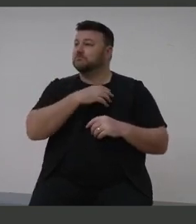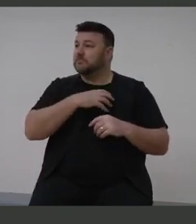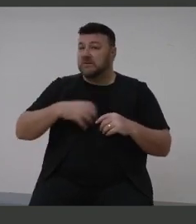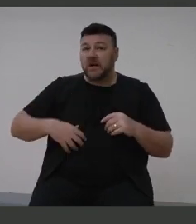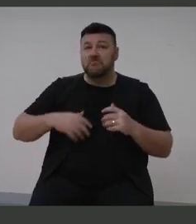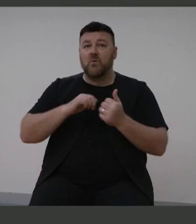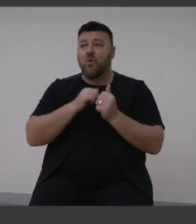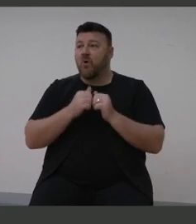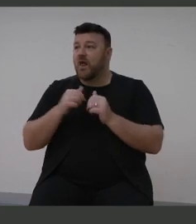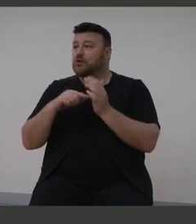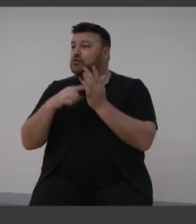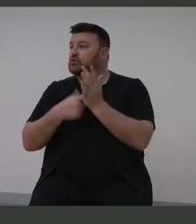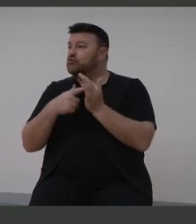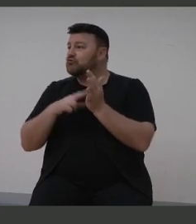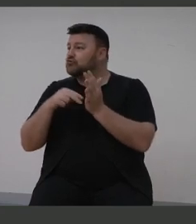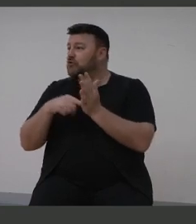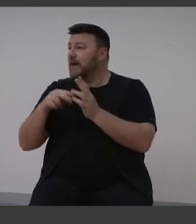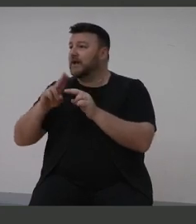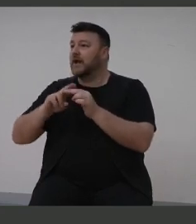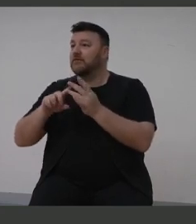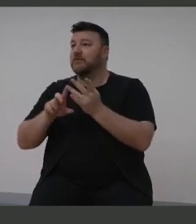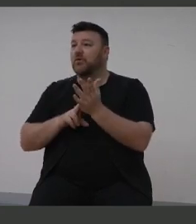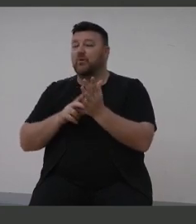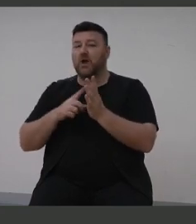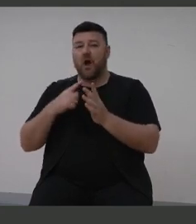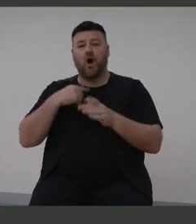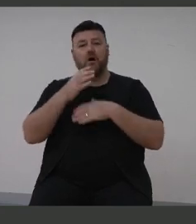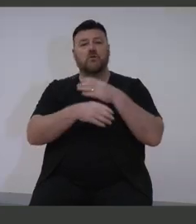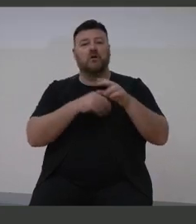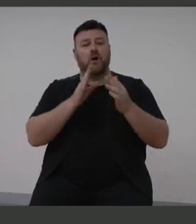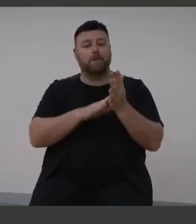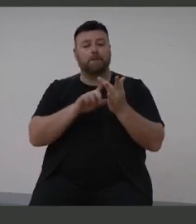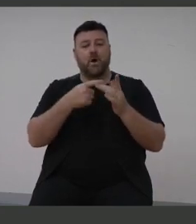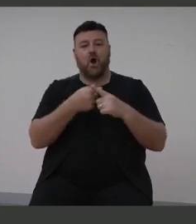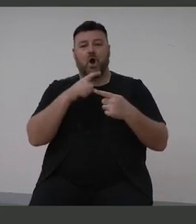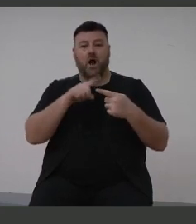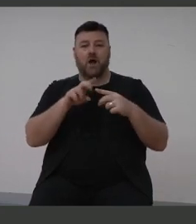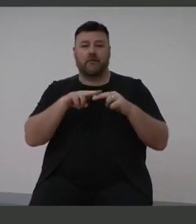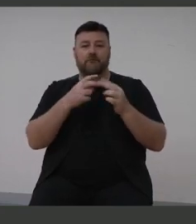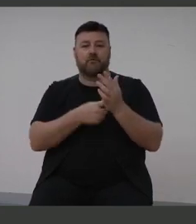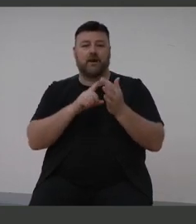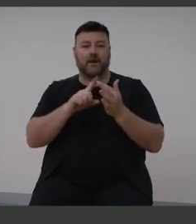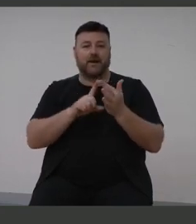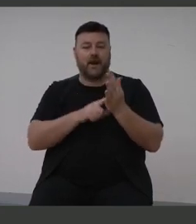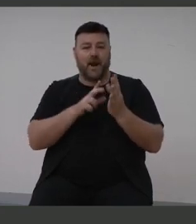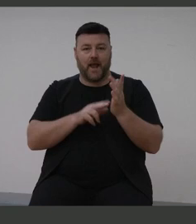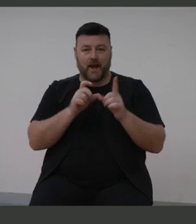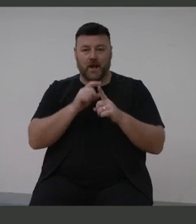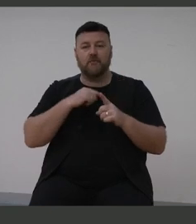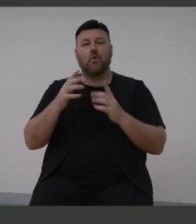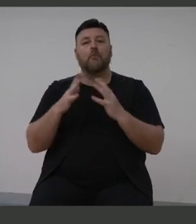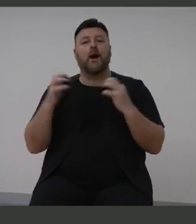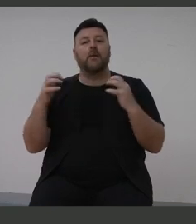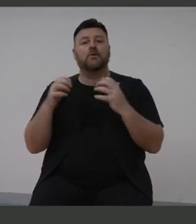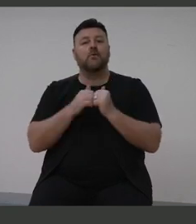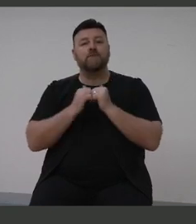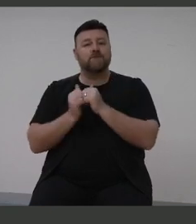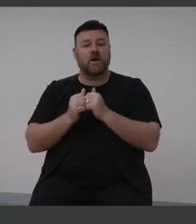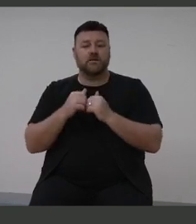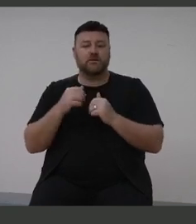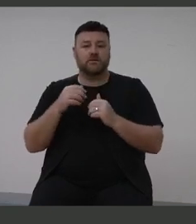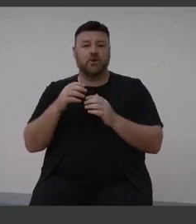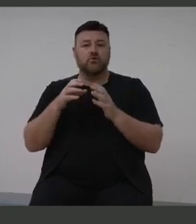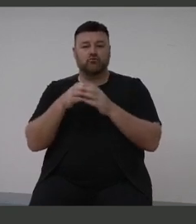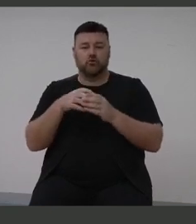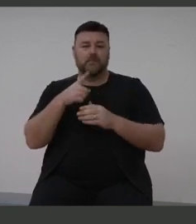I'm here on behalf of Mike Freelander, who's the co-chair of the Parliamentary Friends Group. Mike couldn't be here today. on